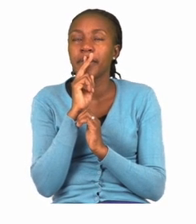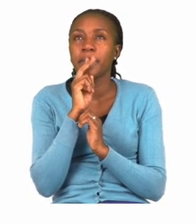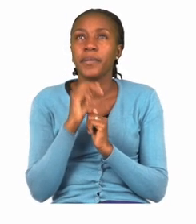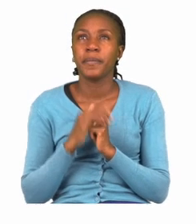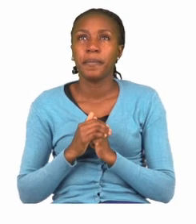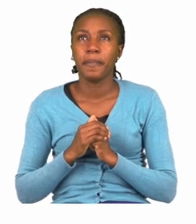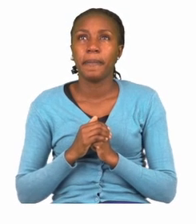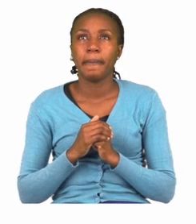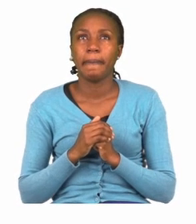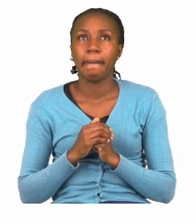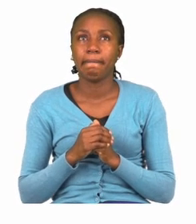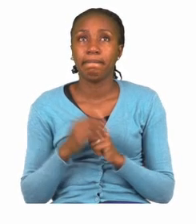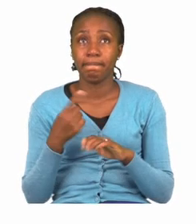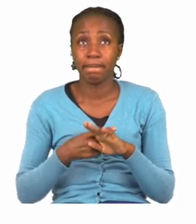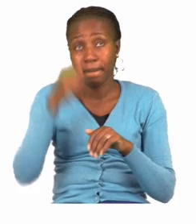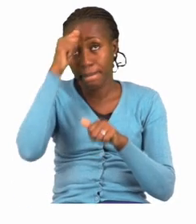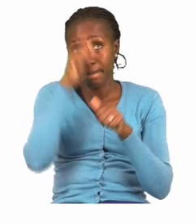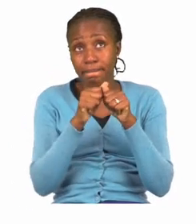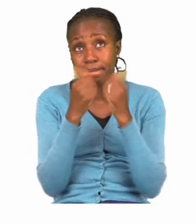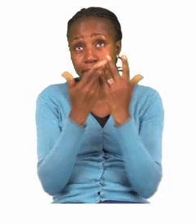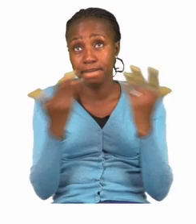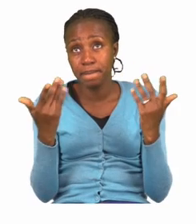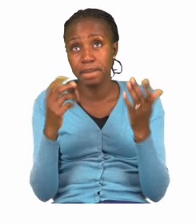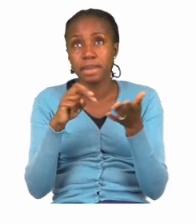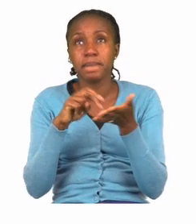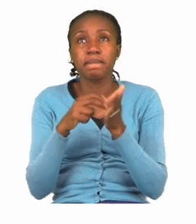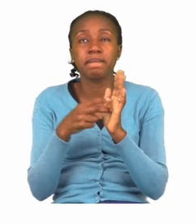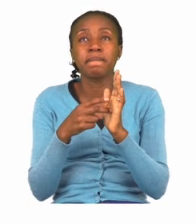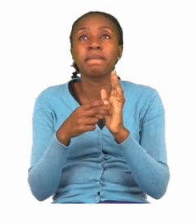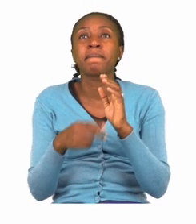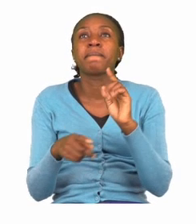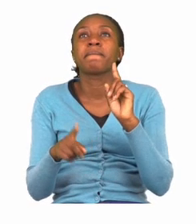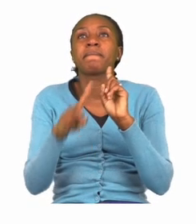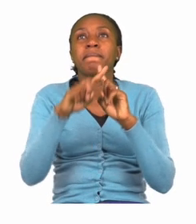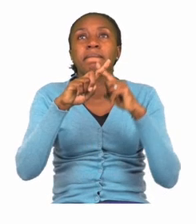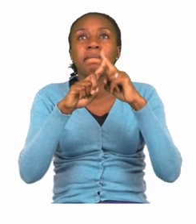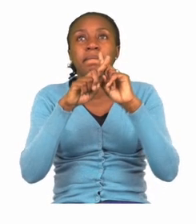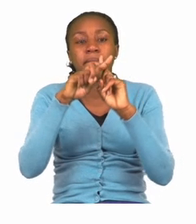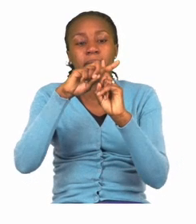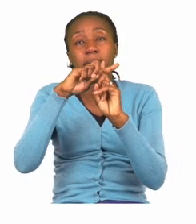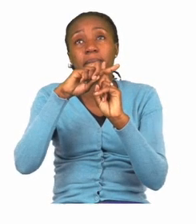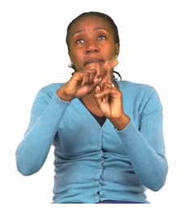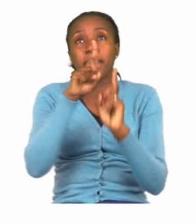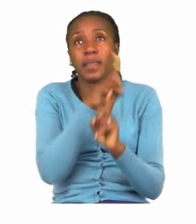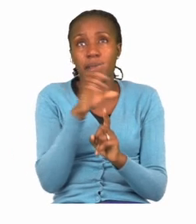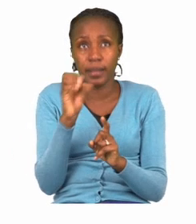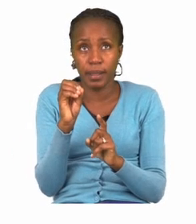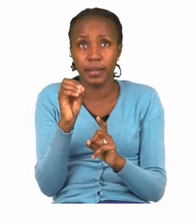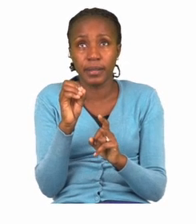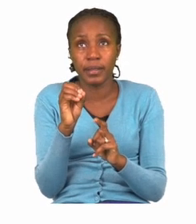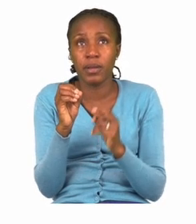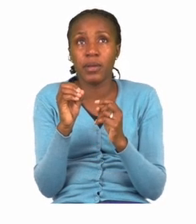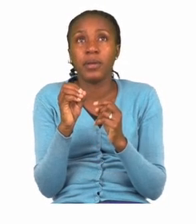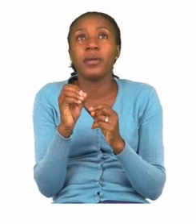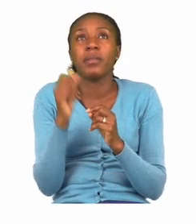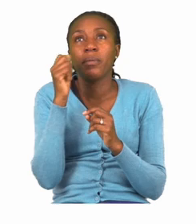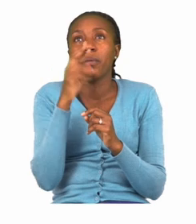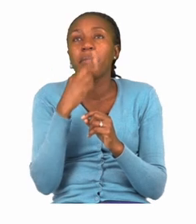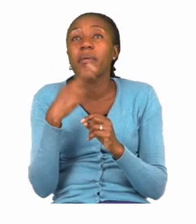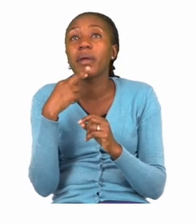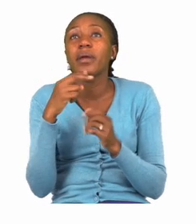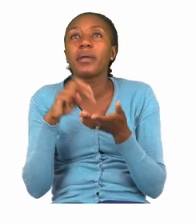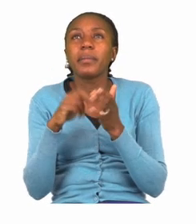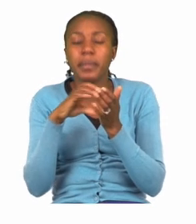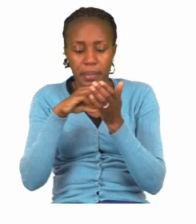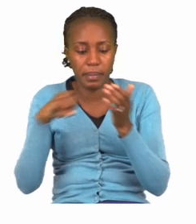little red block, it says 10 less. So the number 10 more than 32,